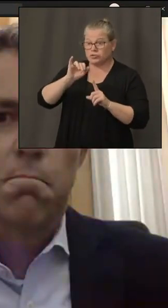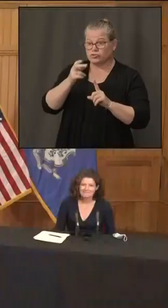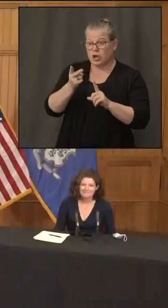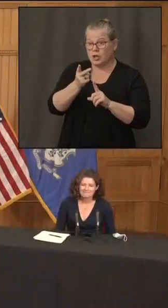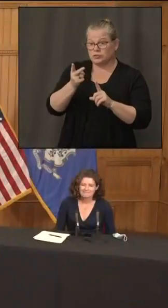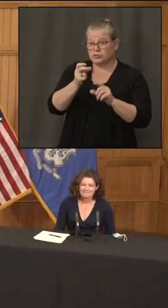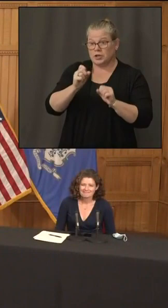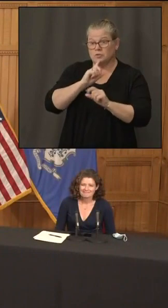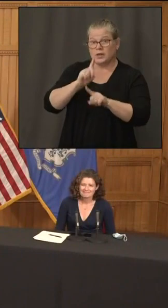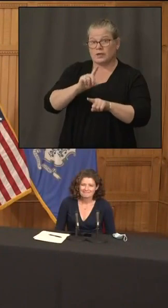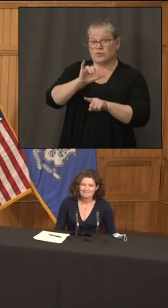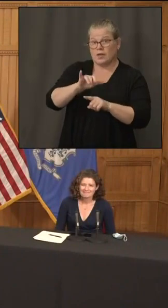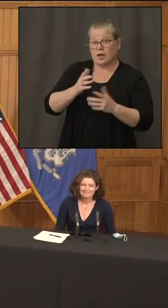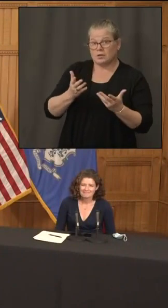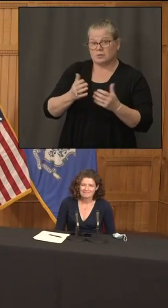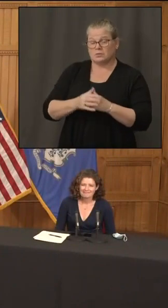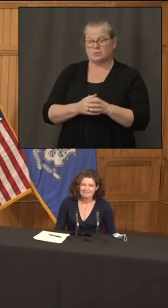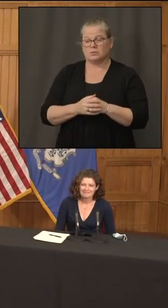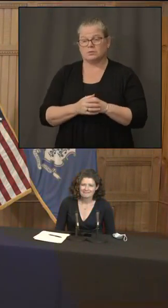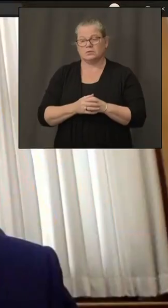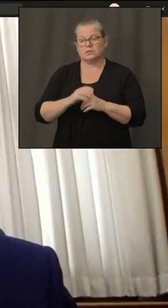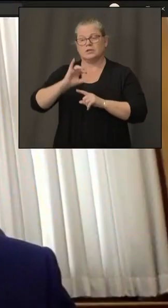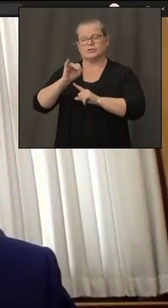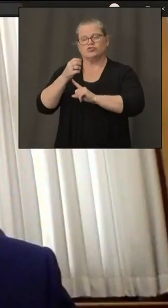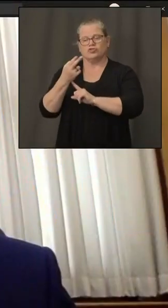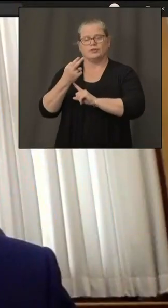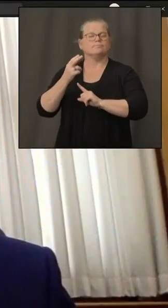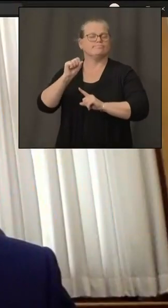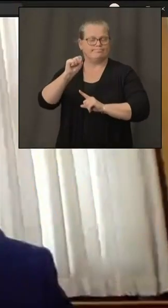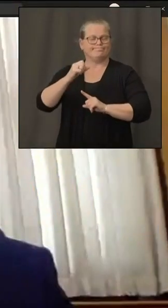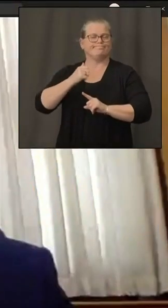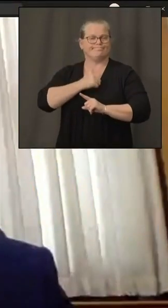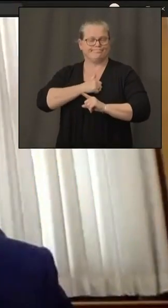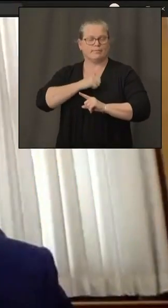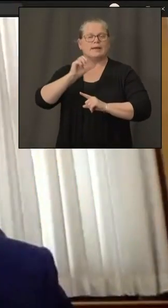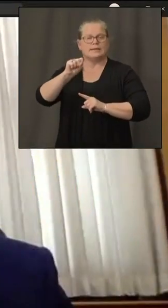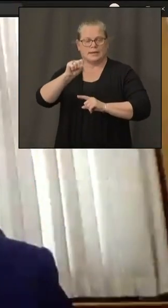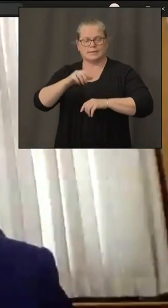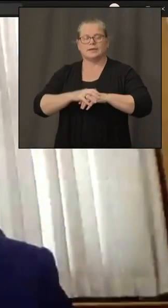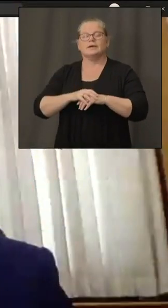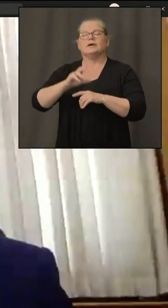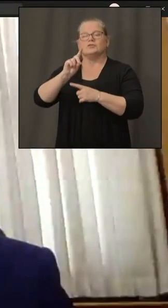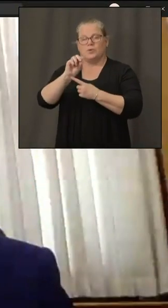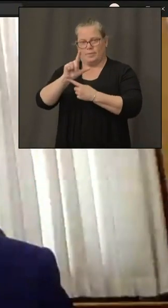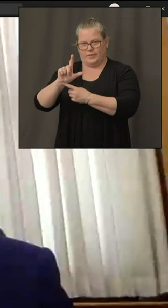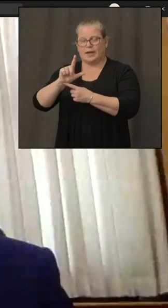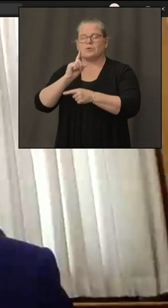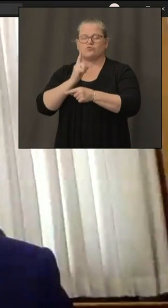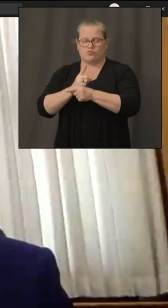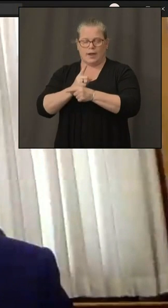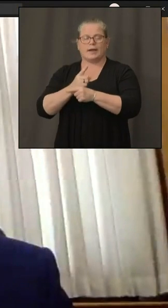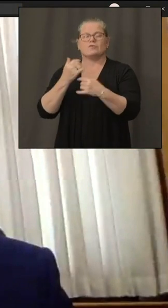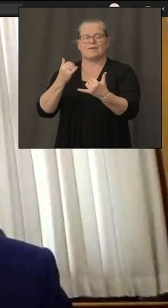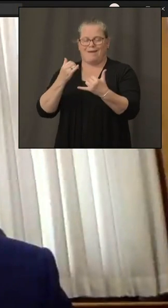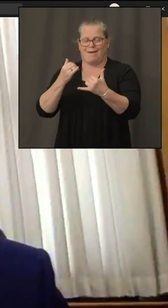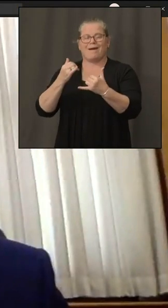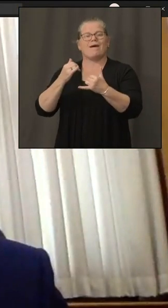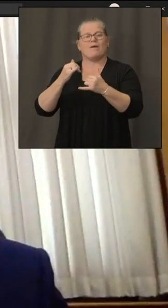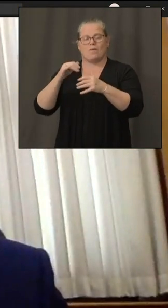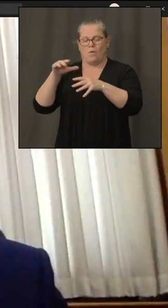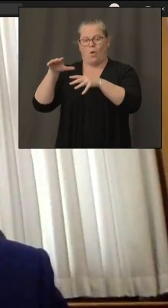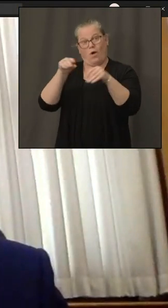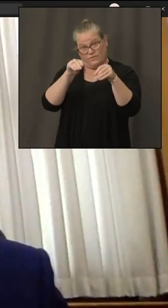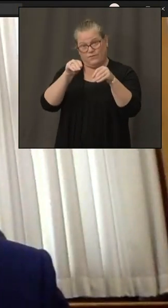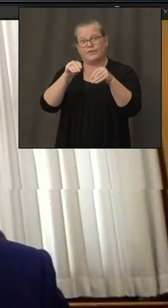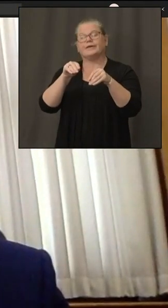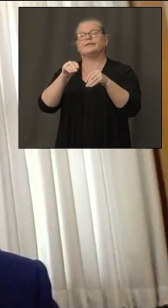uh sorry um yeah that that's it so far so the the department of labor is running on a backup generator at this point their main